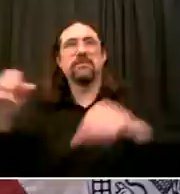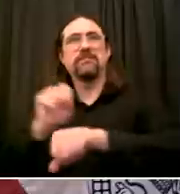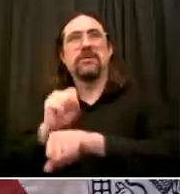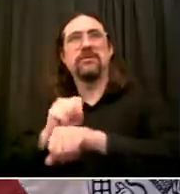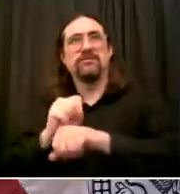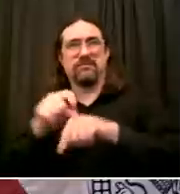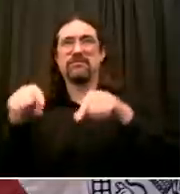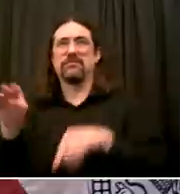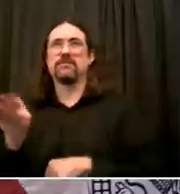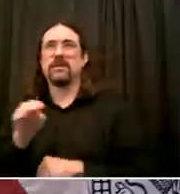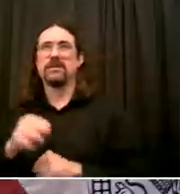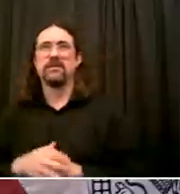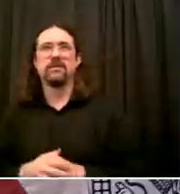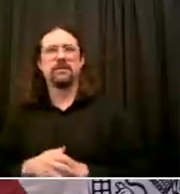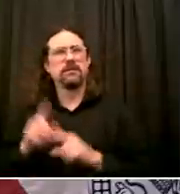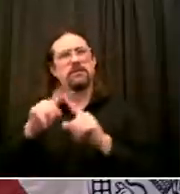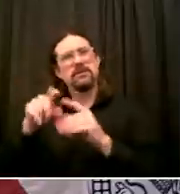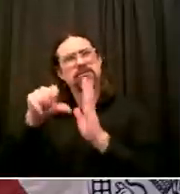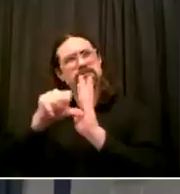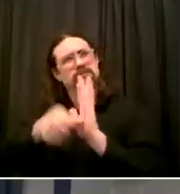The next is Yoav from the city